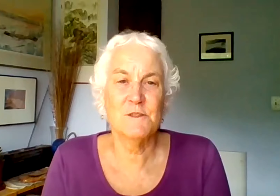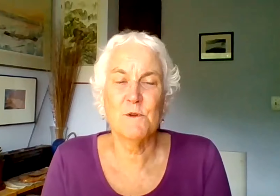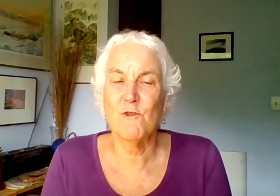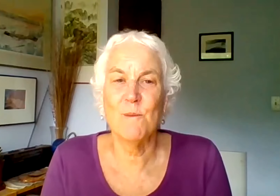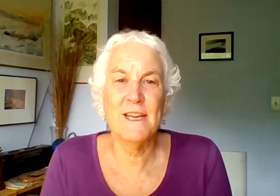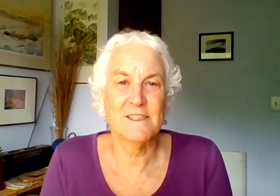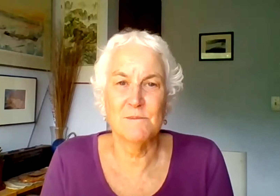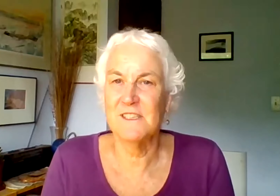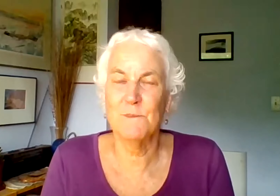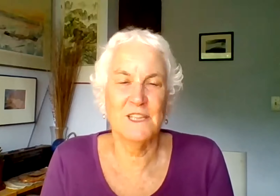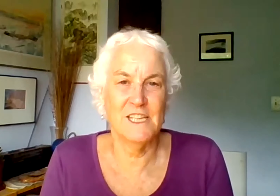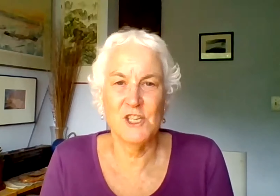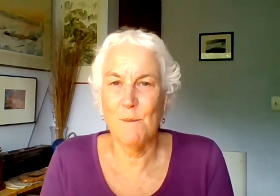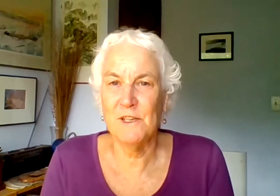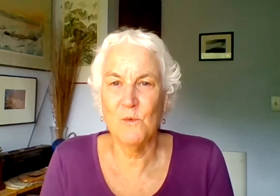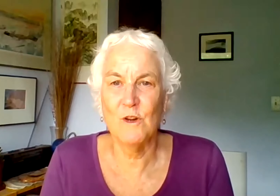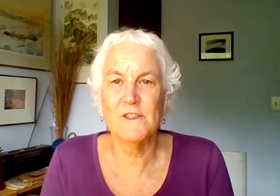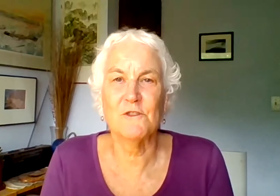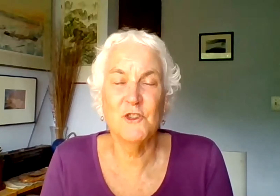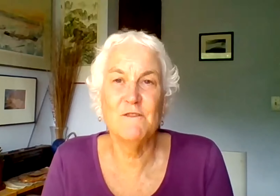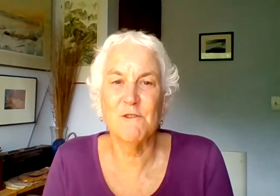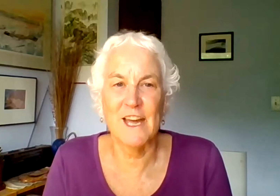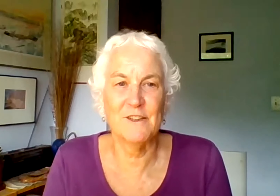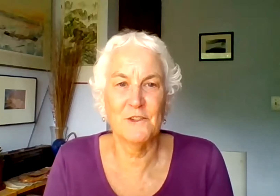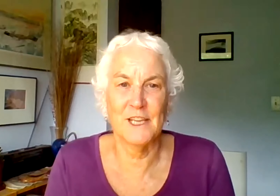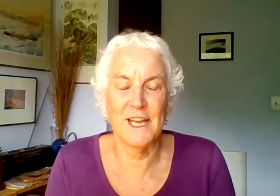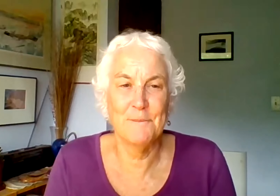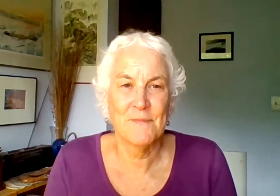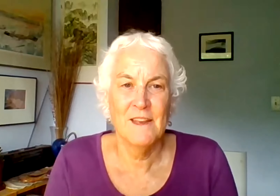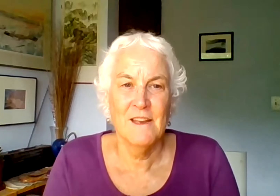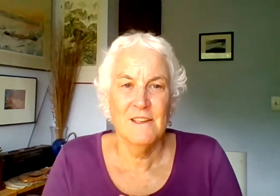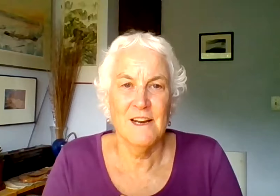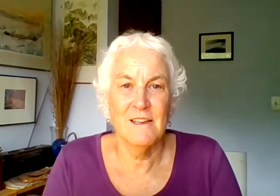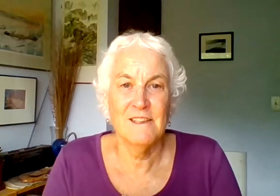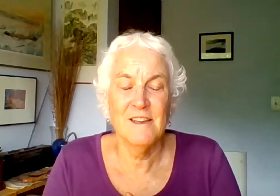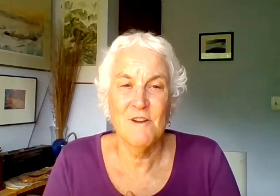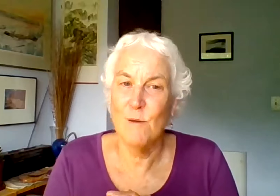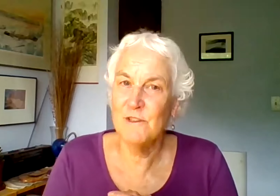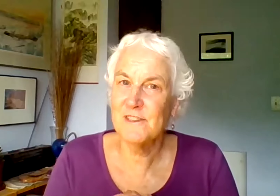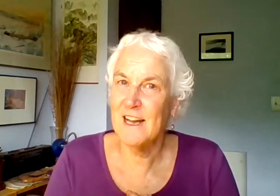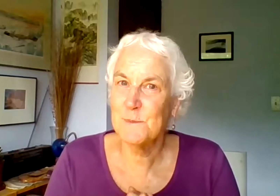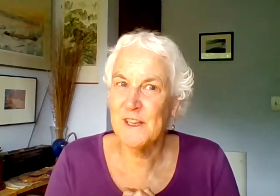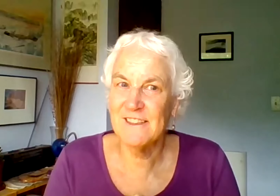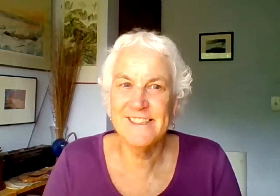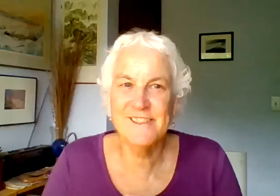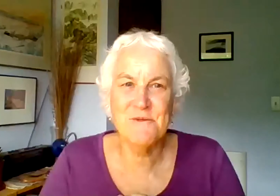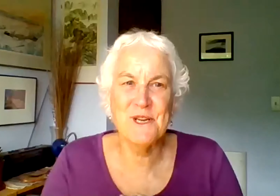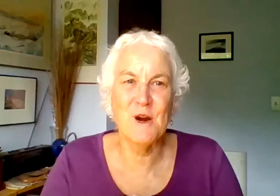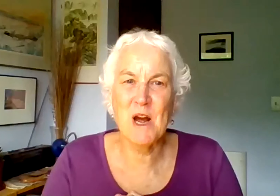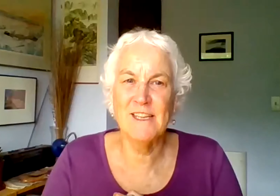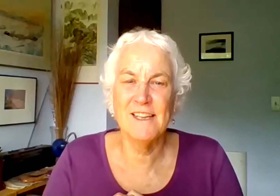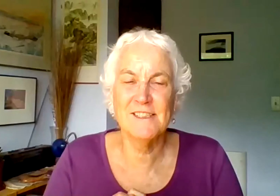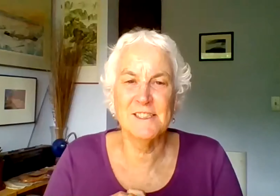musicians performing and some Disability Champion Awards so tune in for that on Sunday. Almost last but not least,